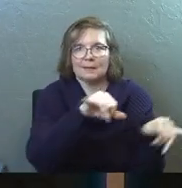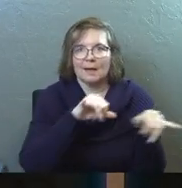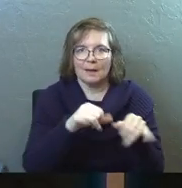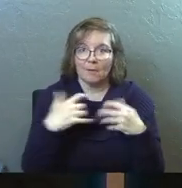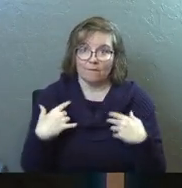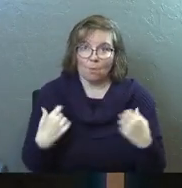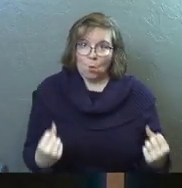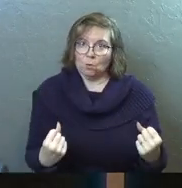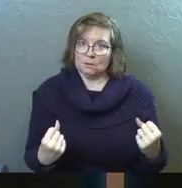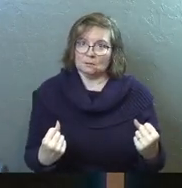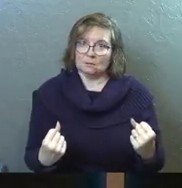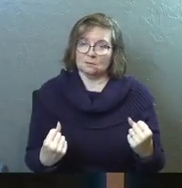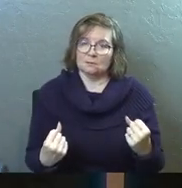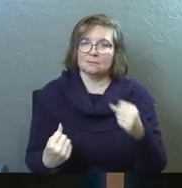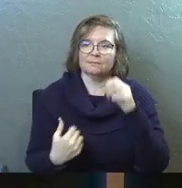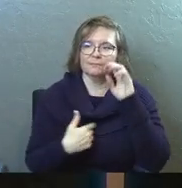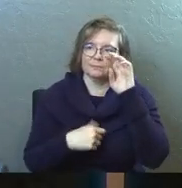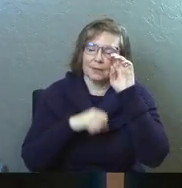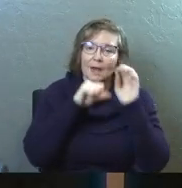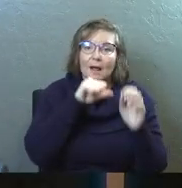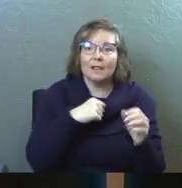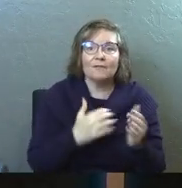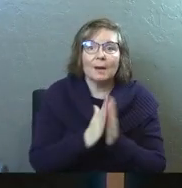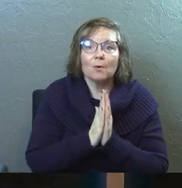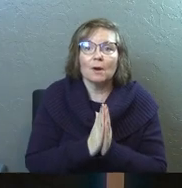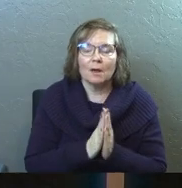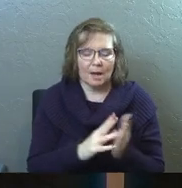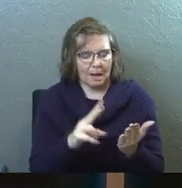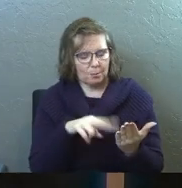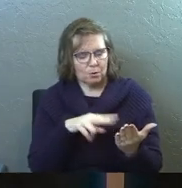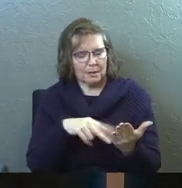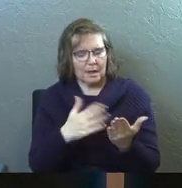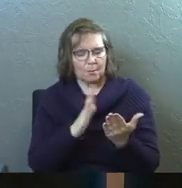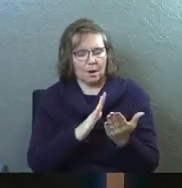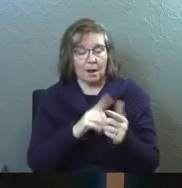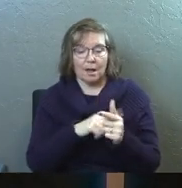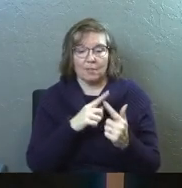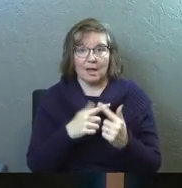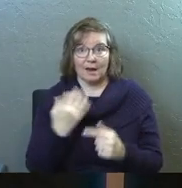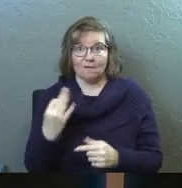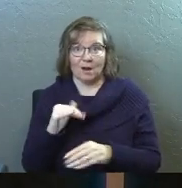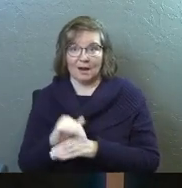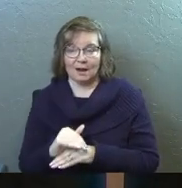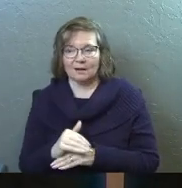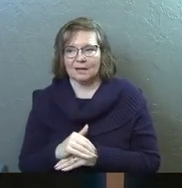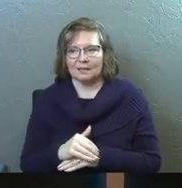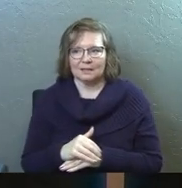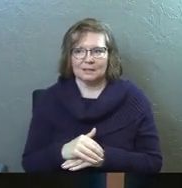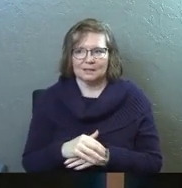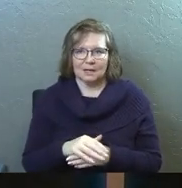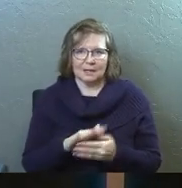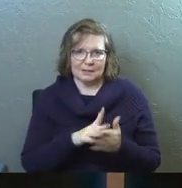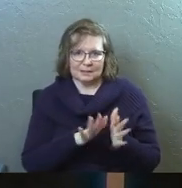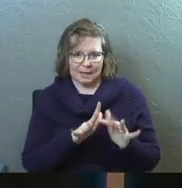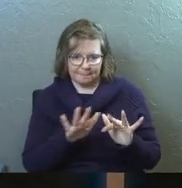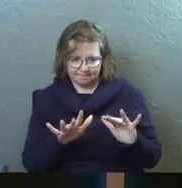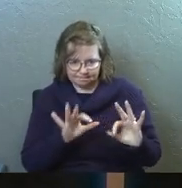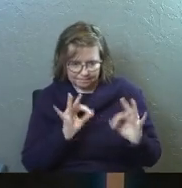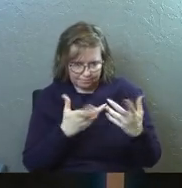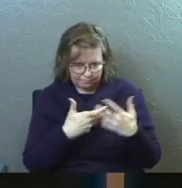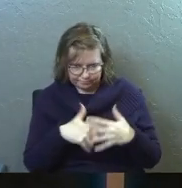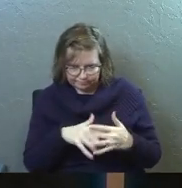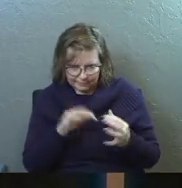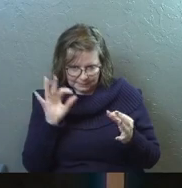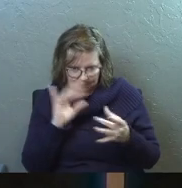boldness. And I love that prayer. And I'm reading that prayer. And then on Friday night, as I'm like polishing this message